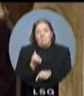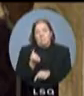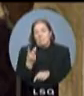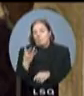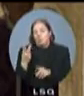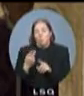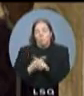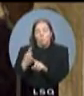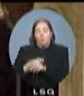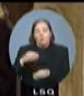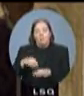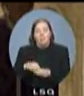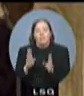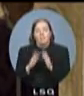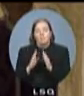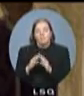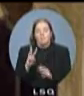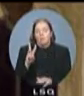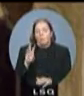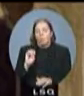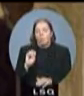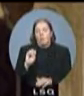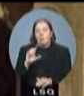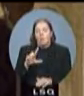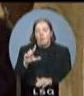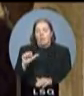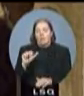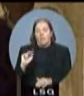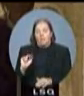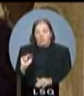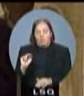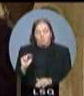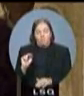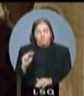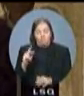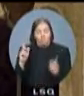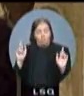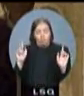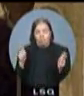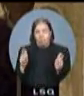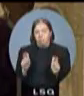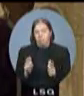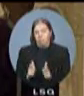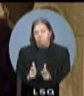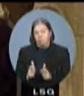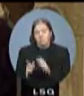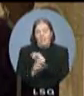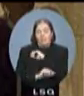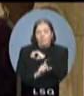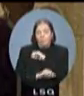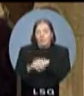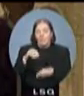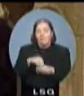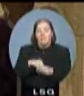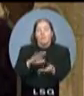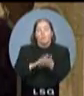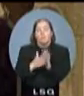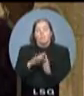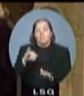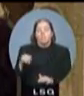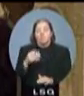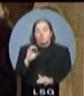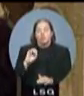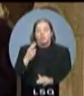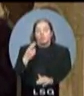decimation of jobs at John Deere, where their tax cuts simply let John Deere be more profitable, and those jobs head to Mexico. What we